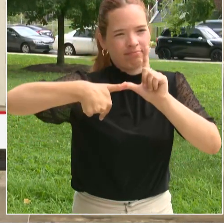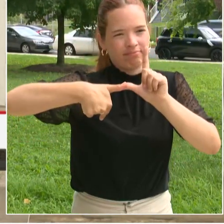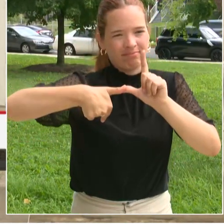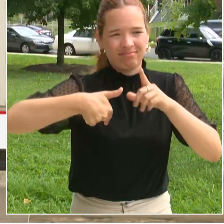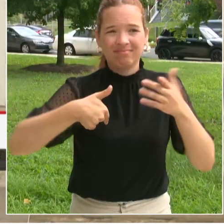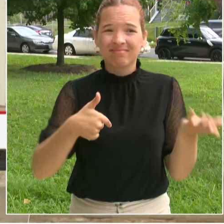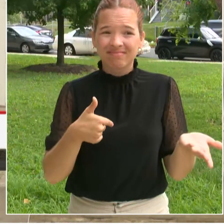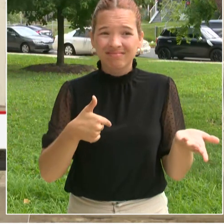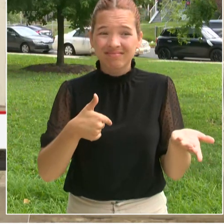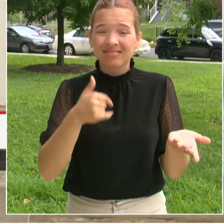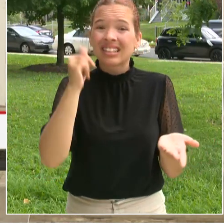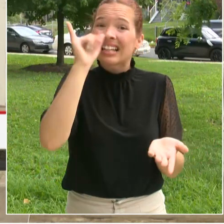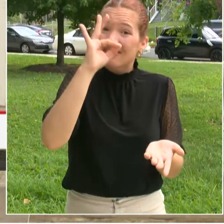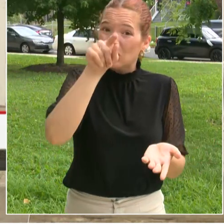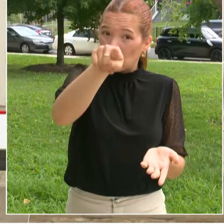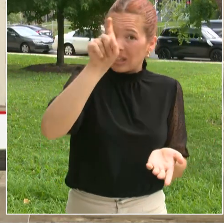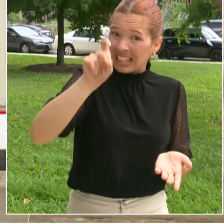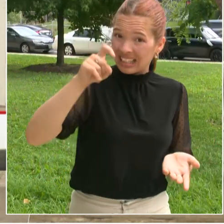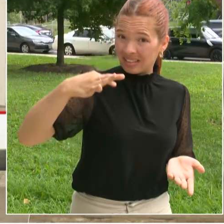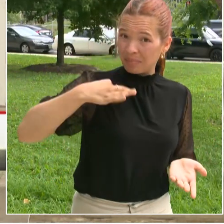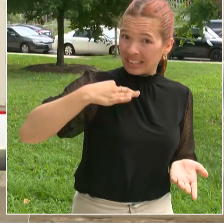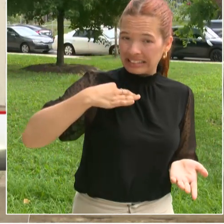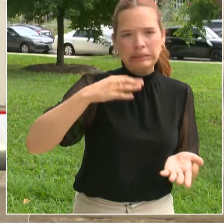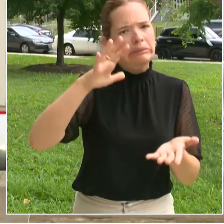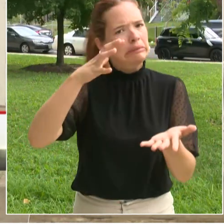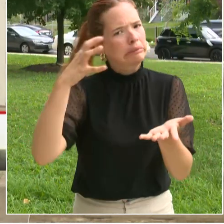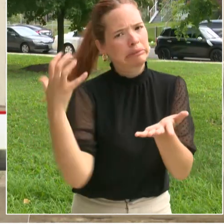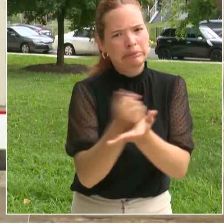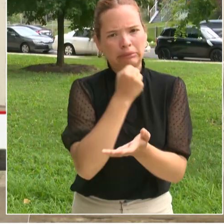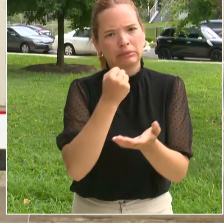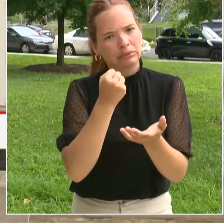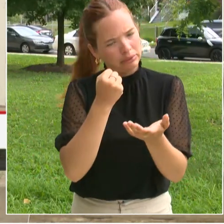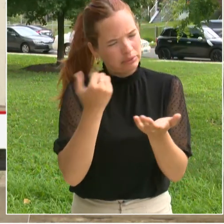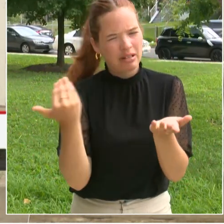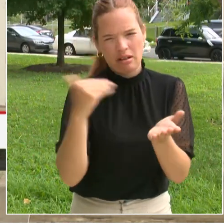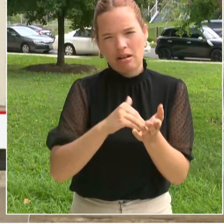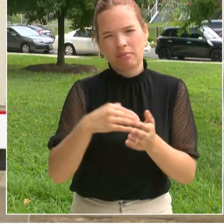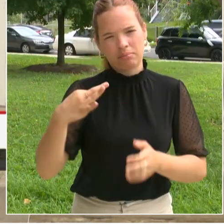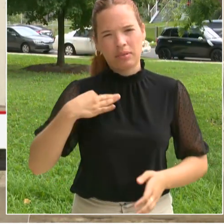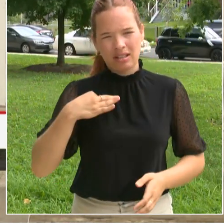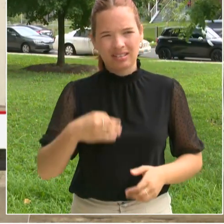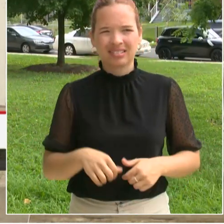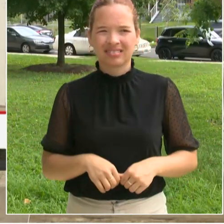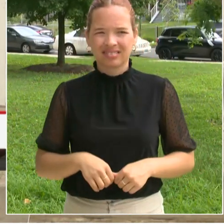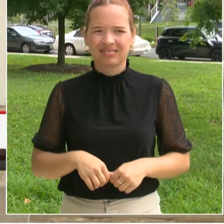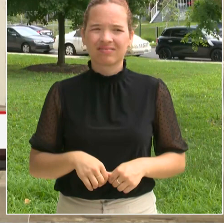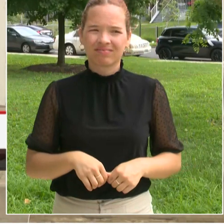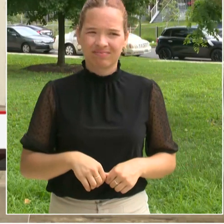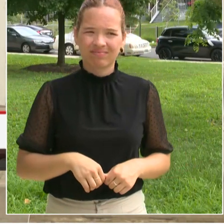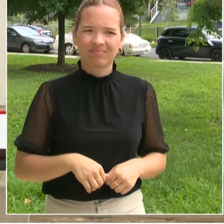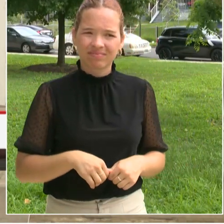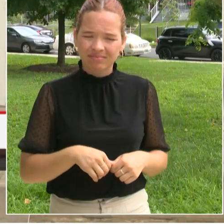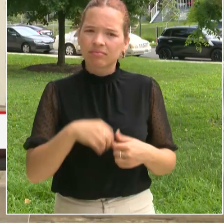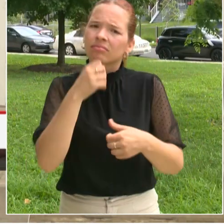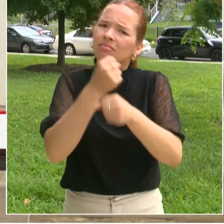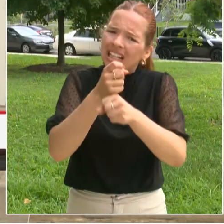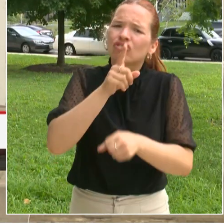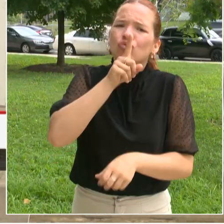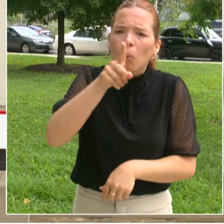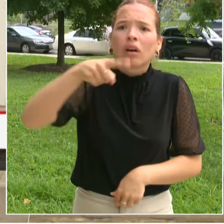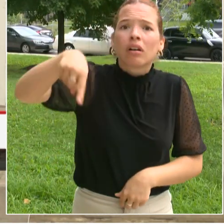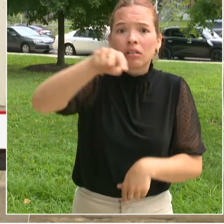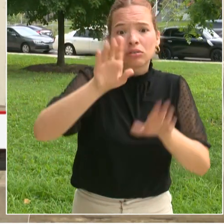updated on their immunizations and ready for school. And as Dr. Bennett mentioned, if we all do our homework,